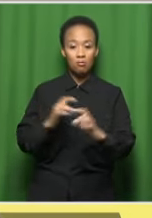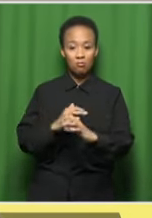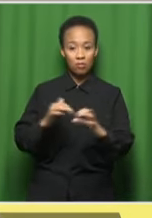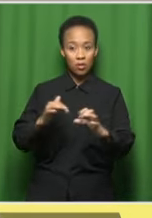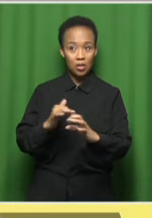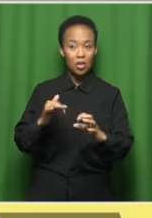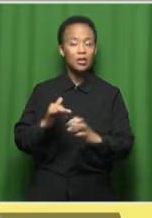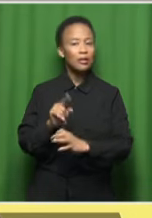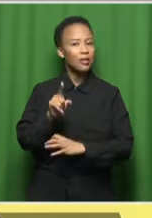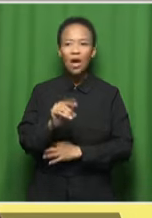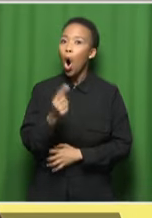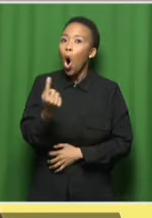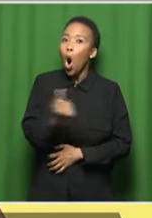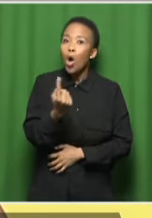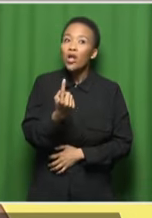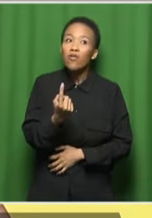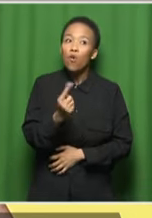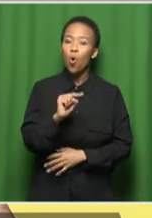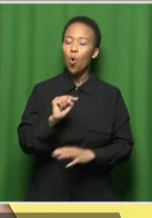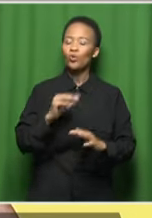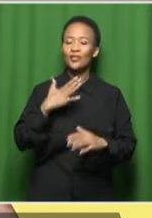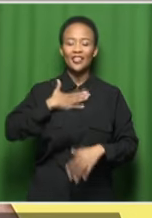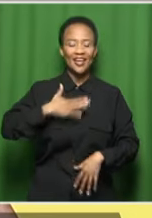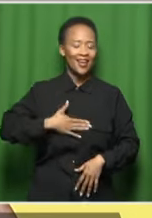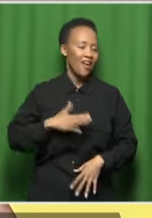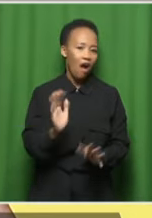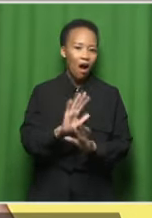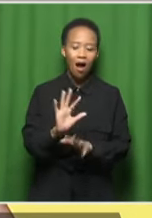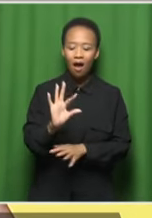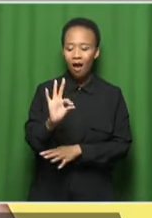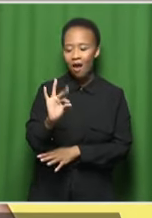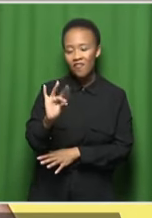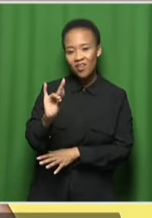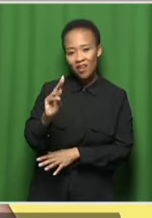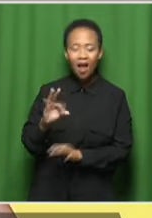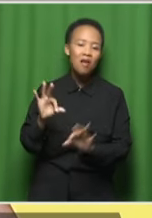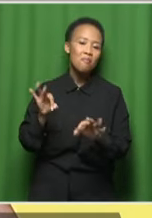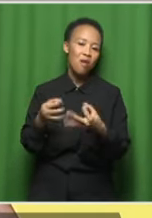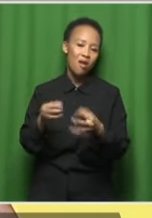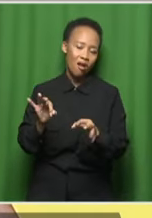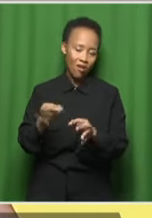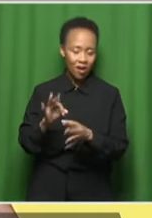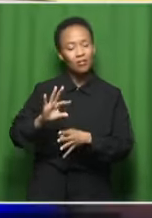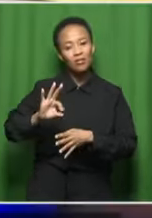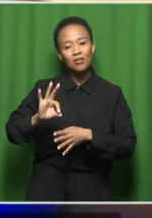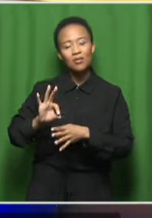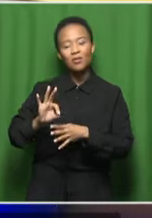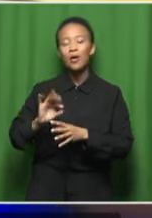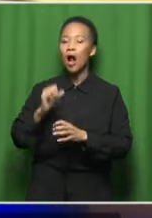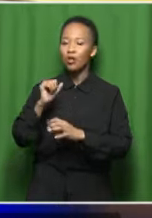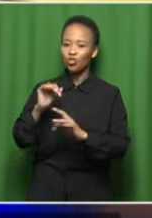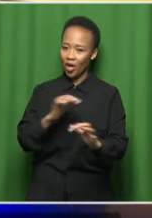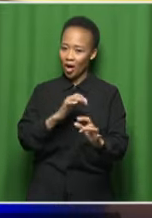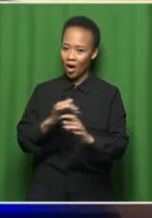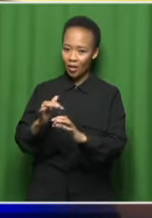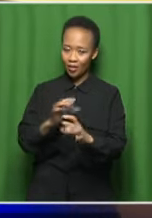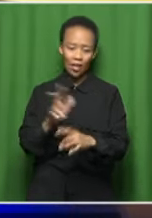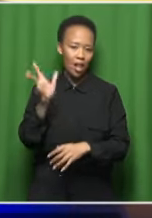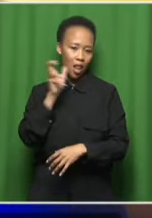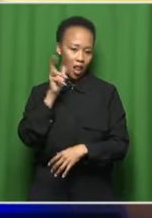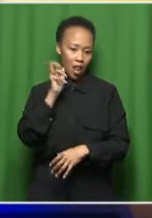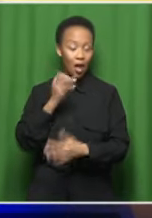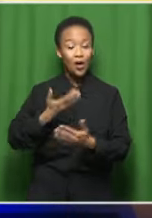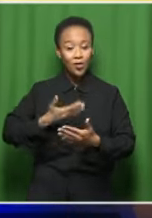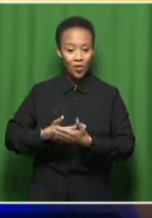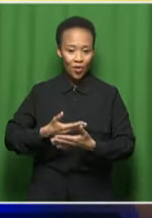that it is everyday music, that it is the reflective music of the people, because it almost demands that of us,